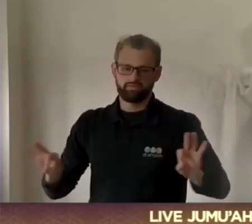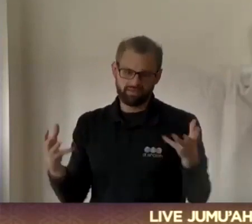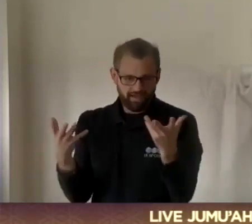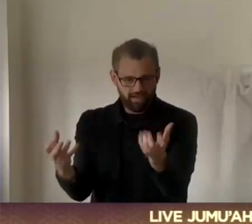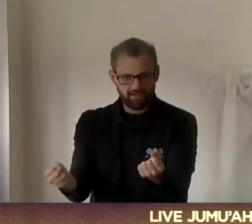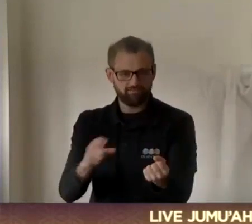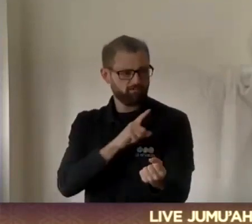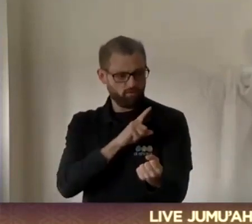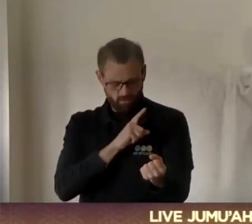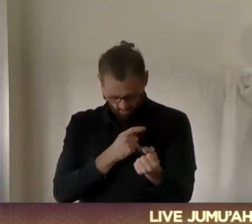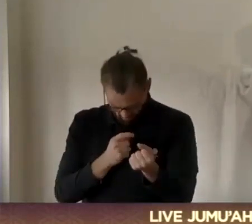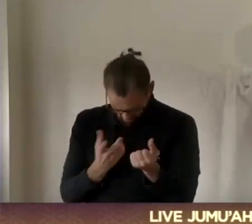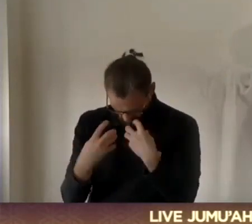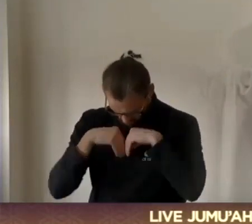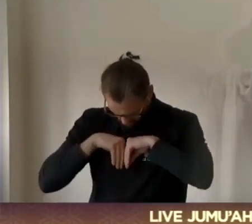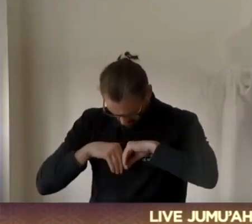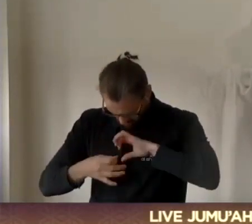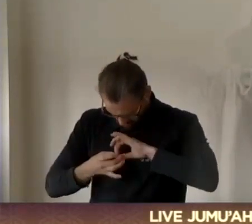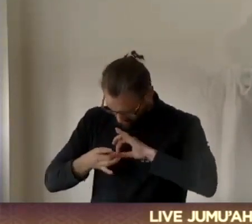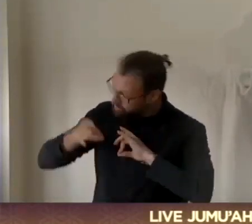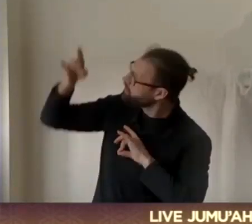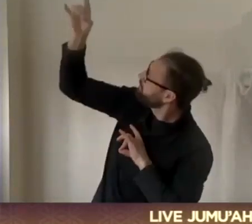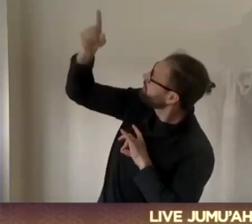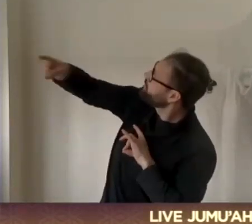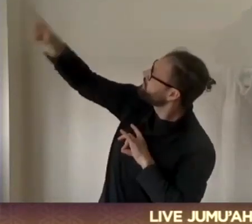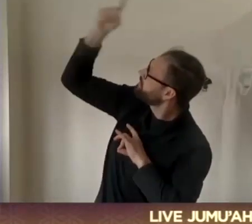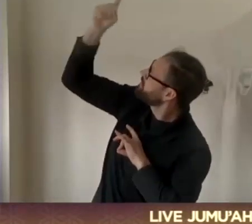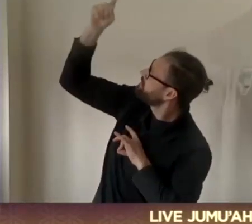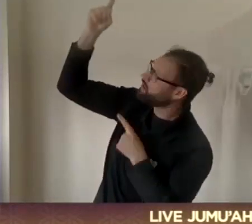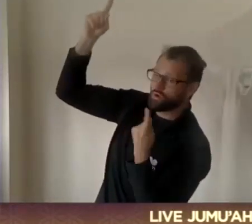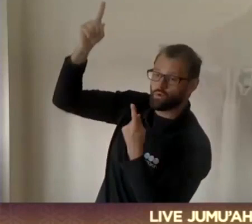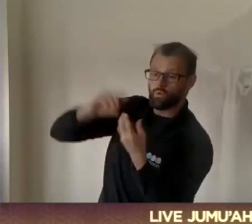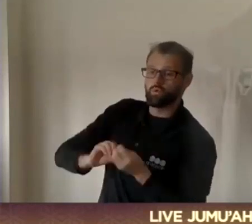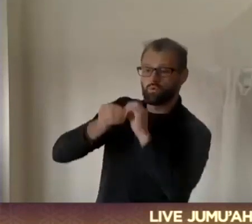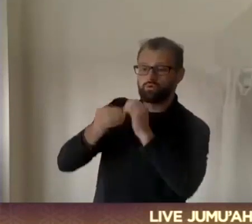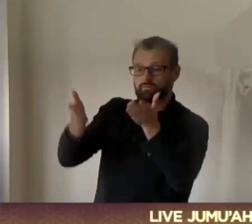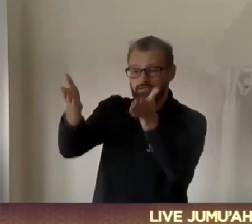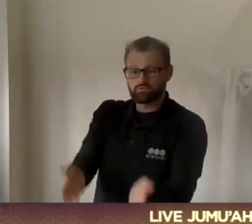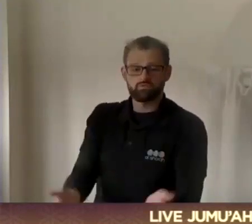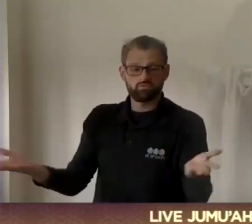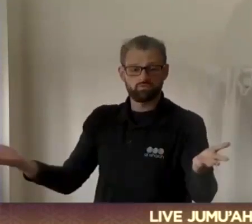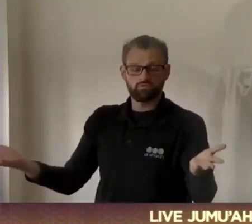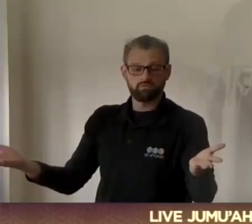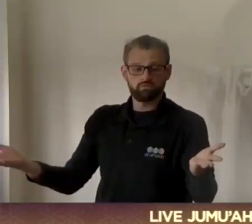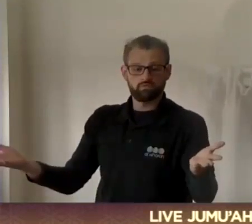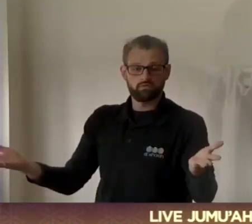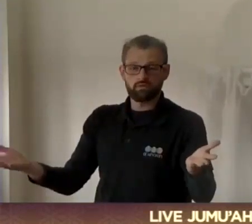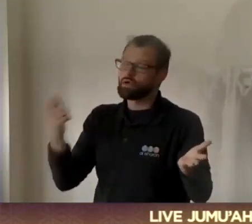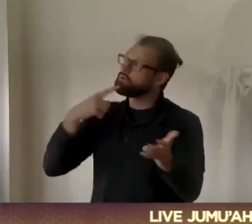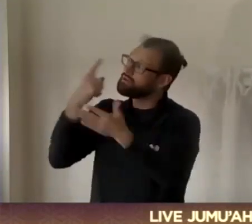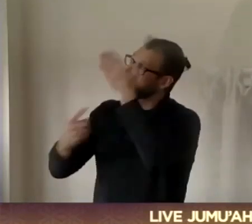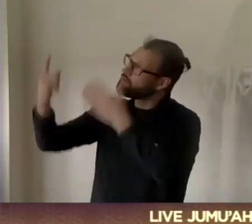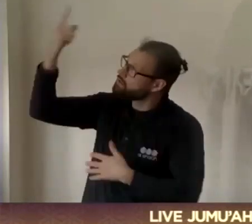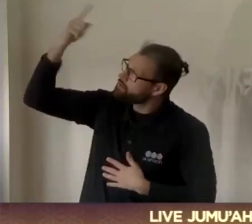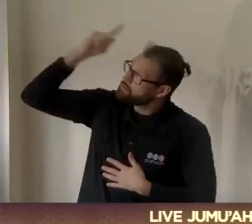because you have a connection with he who made you. When I say, La ilaha illallah, I am saying there is none worthy of worship